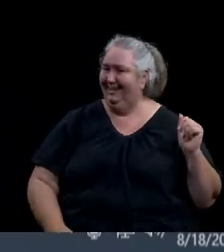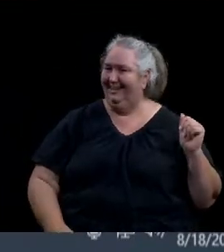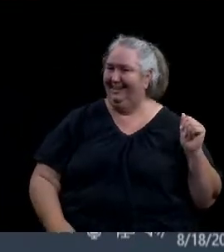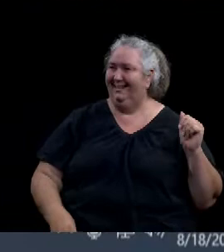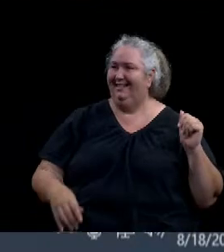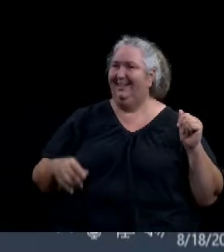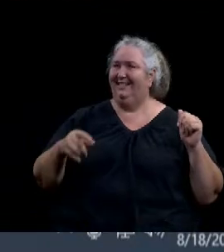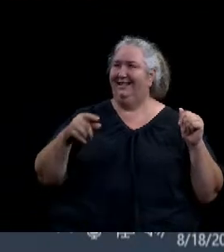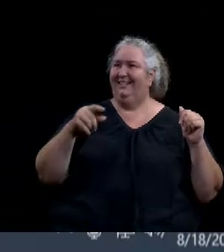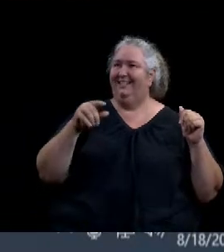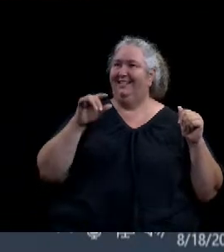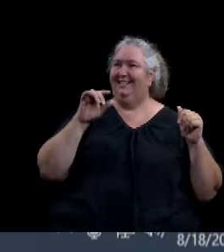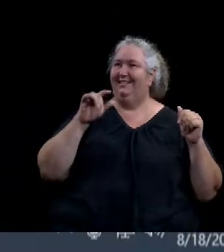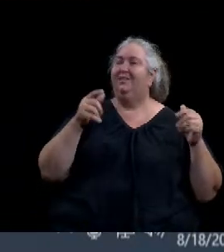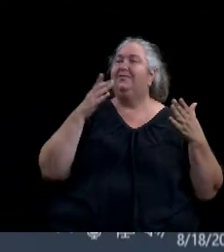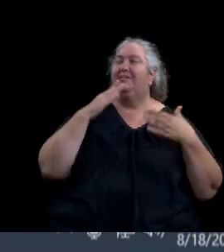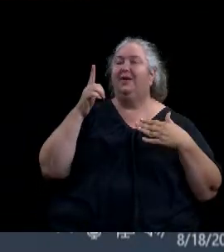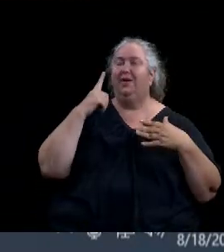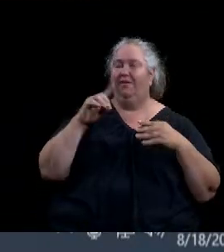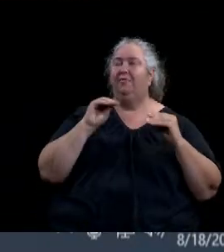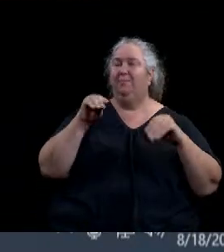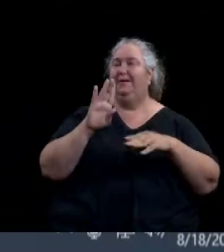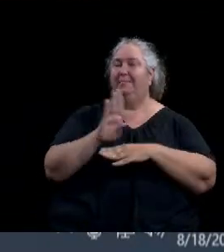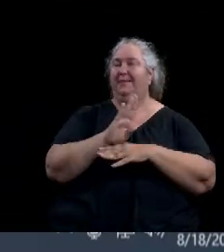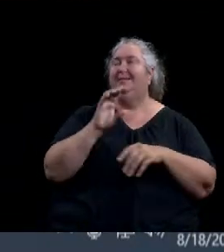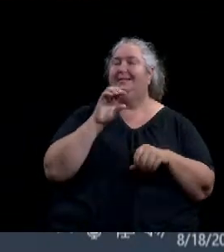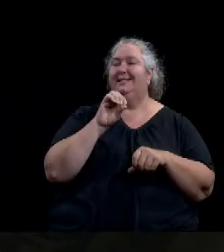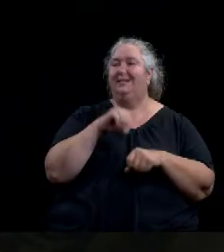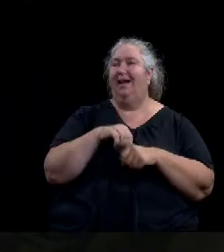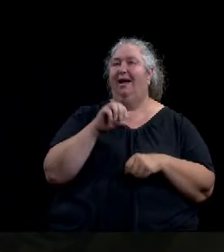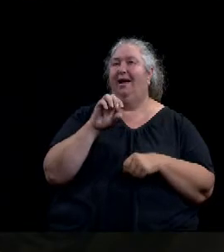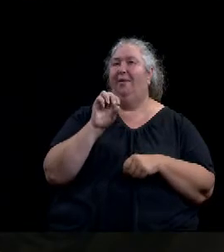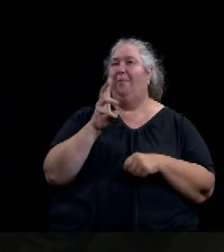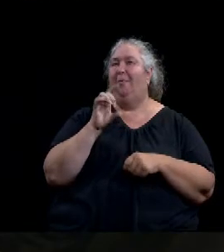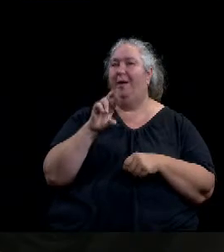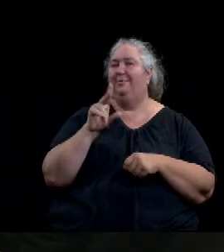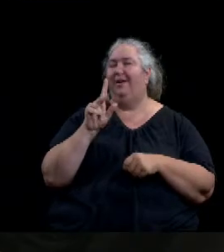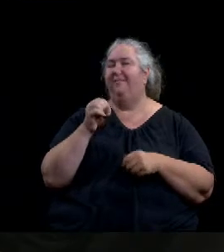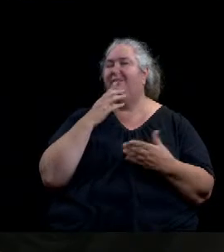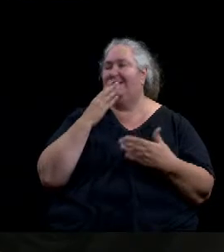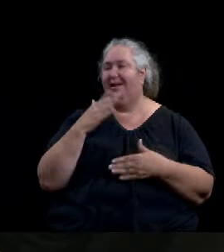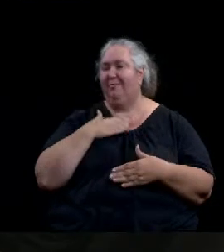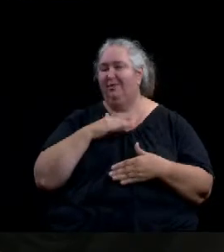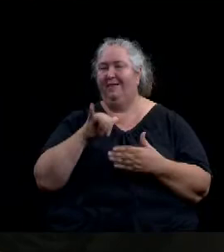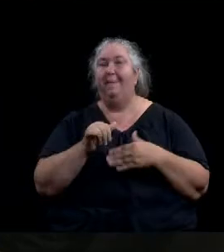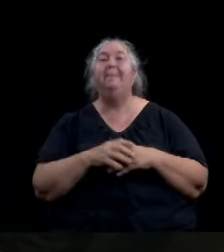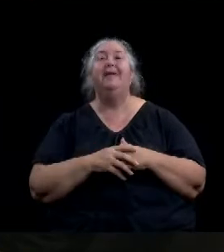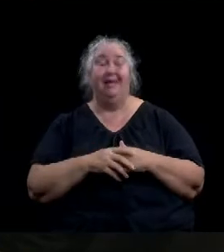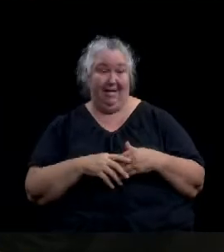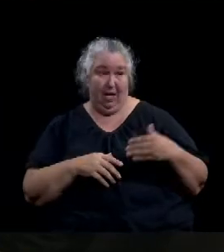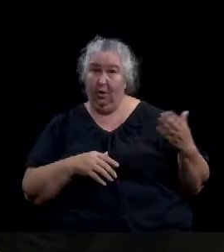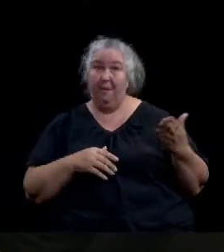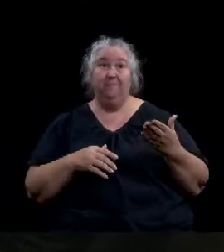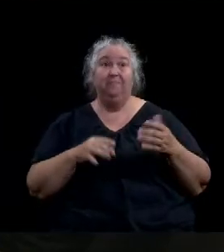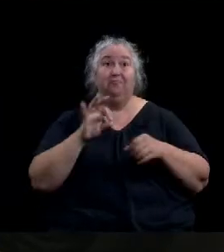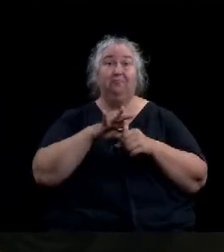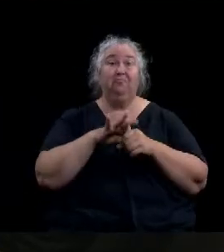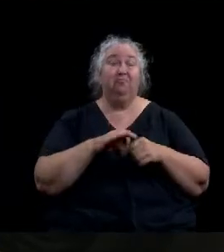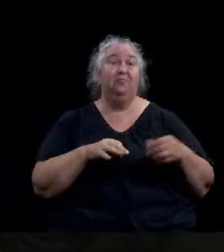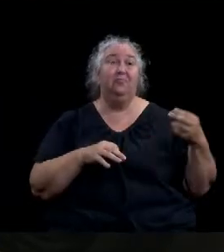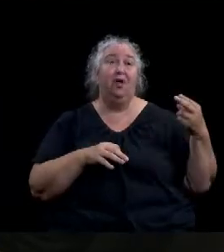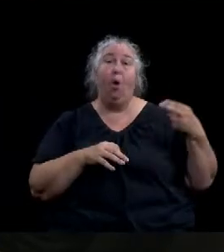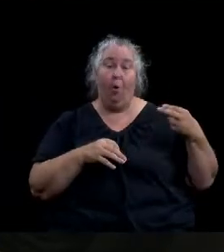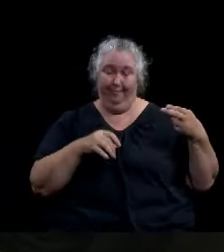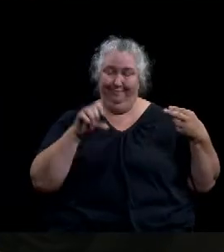You're good. Uh please follow the council. Holmes? Aye. Ewing? Yes. Skinner?